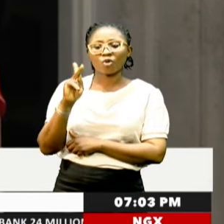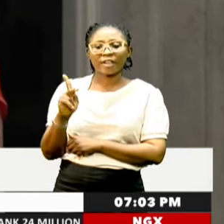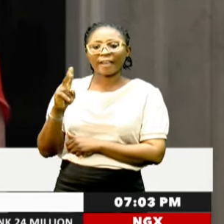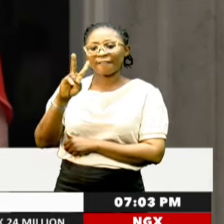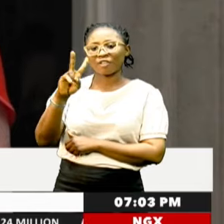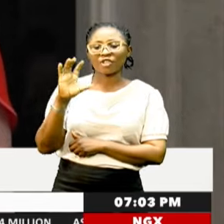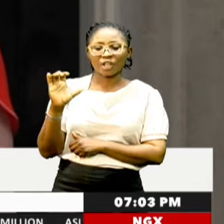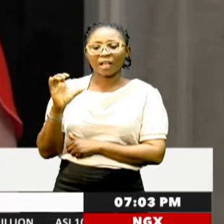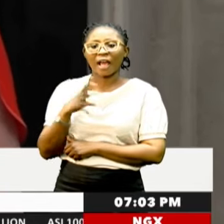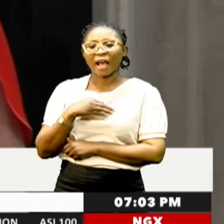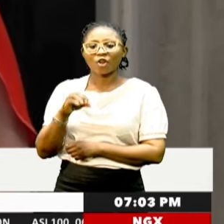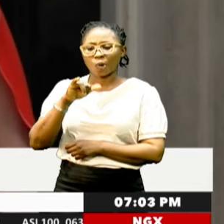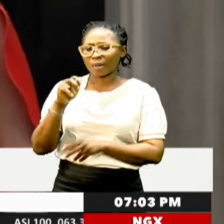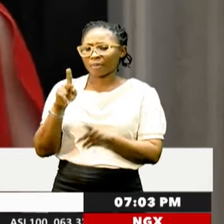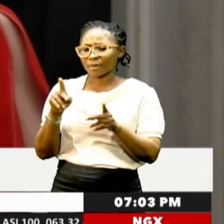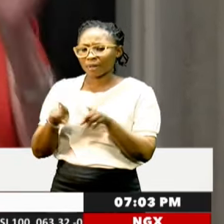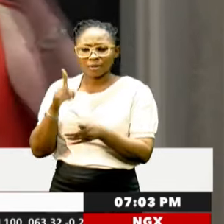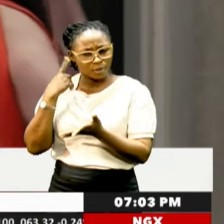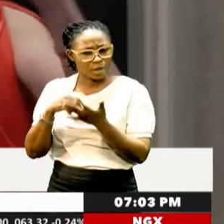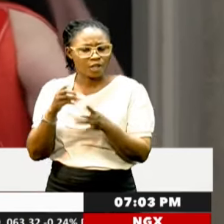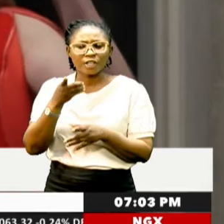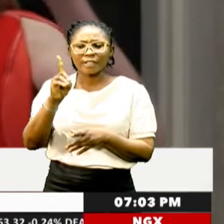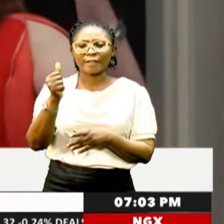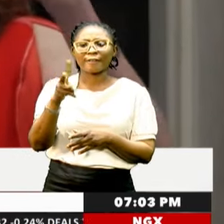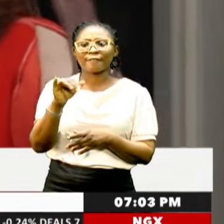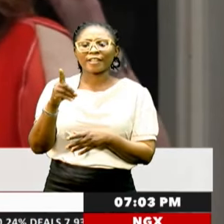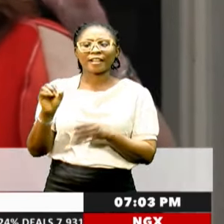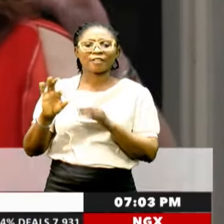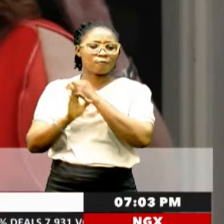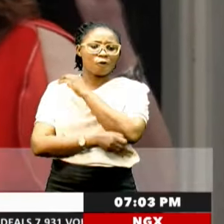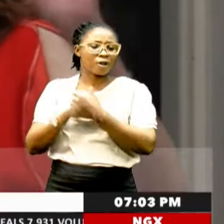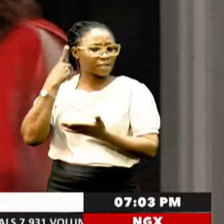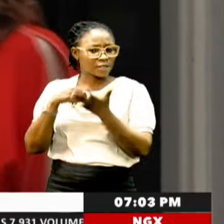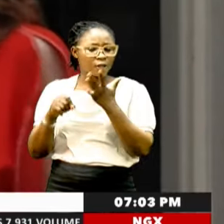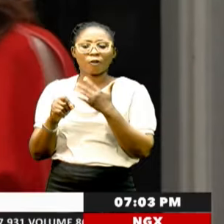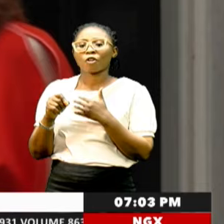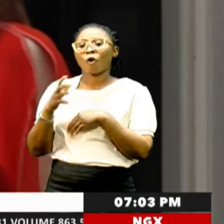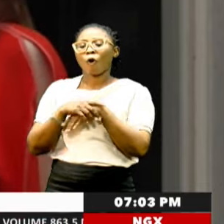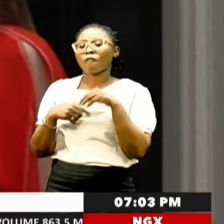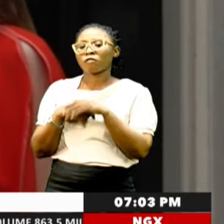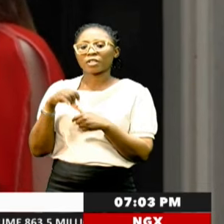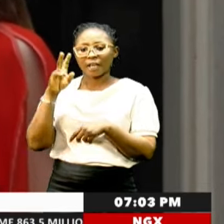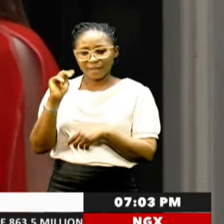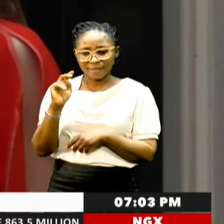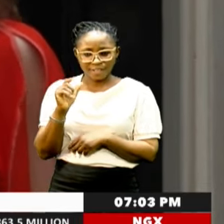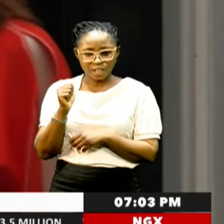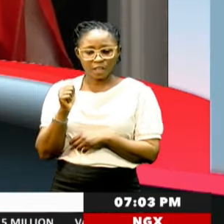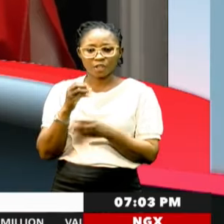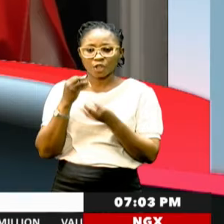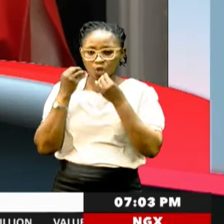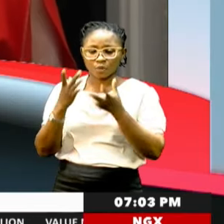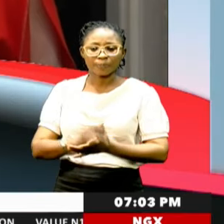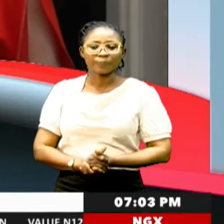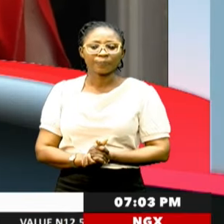Cooper as Home Secretary and David Laramie as Foreign Secretary. Comfort, Fashim, NTA News.